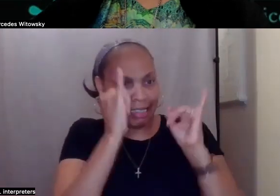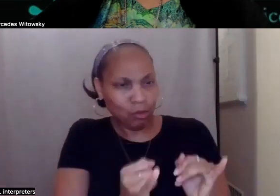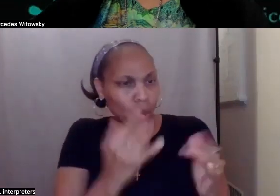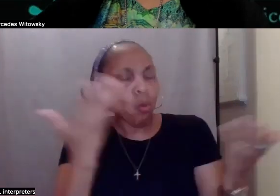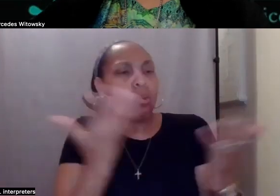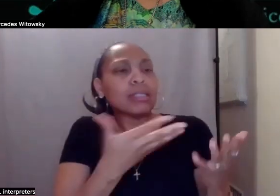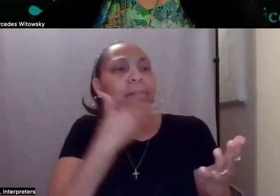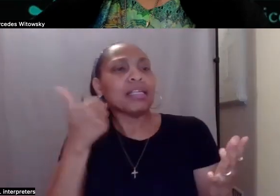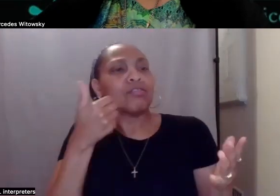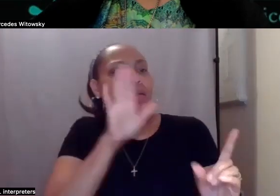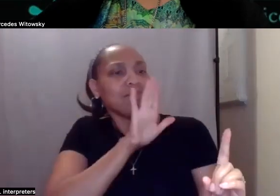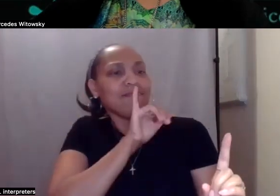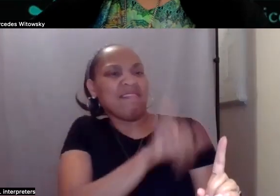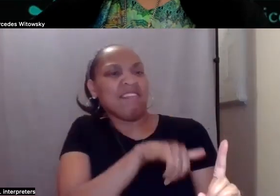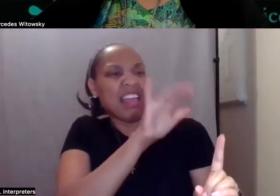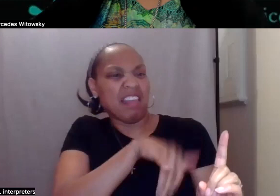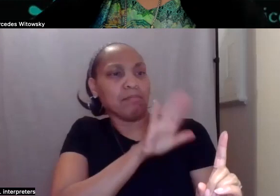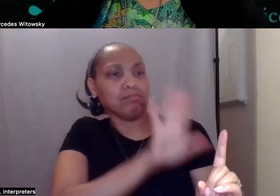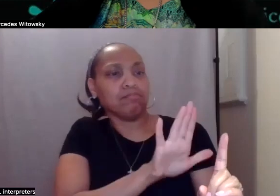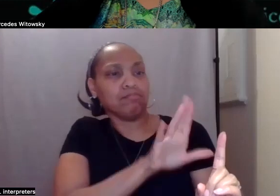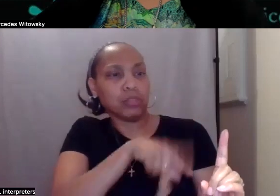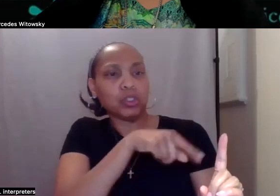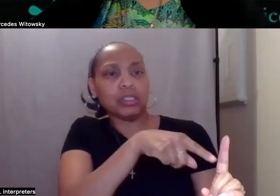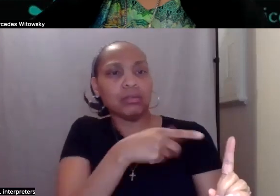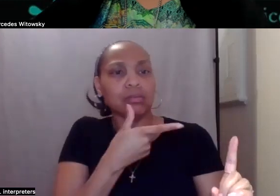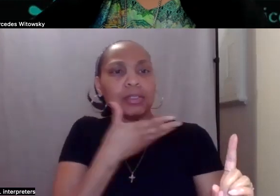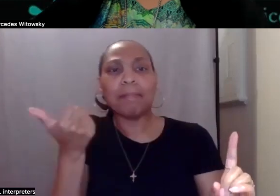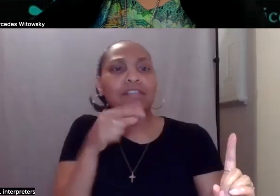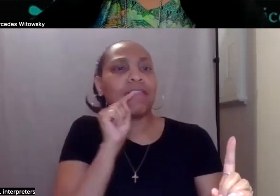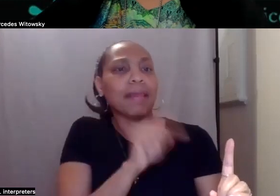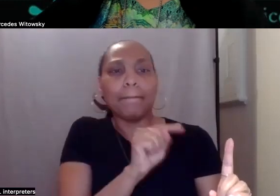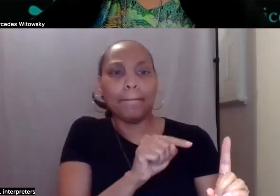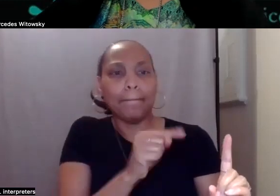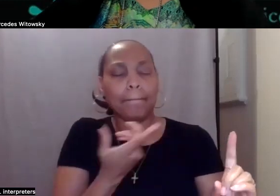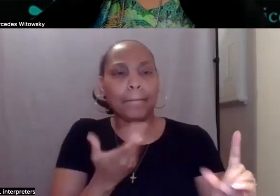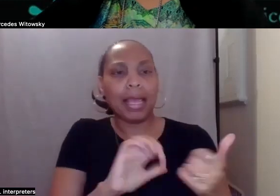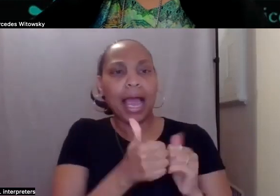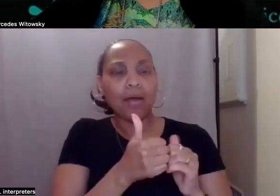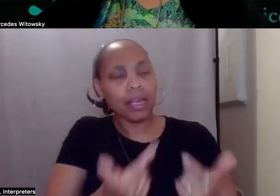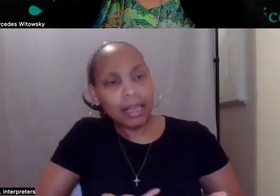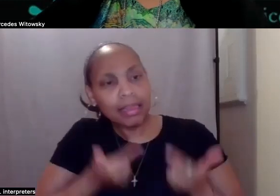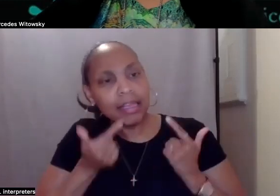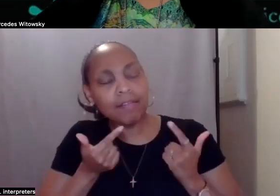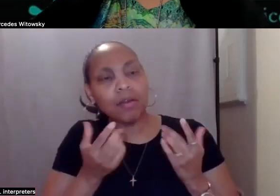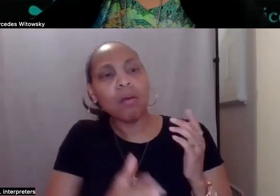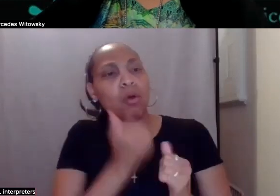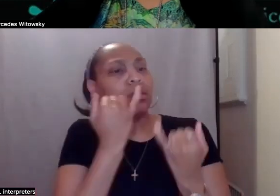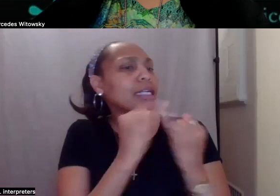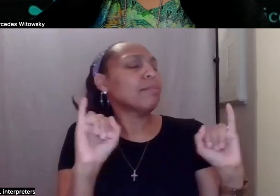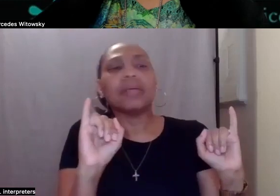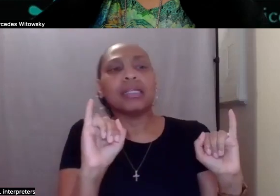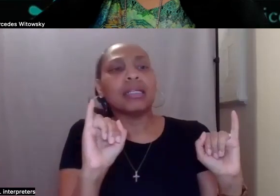outcome for the individual? How are they going to live the most independent, fulfilling life?